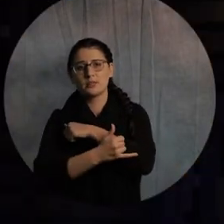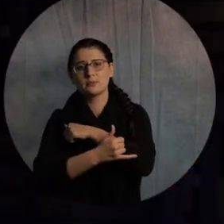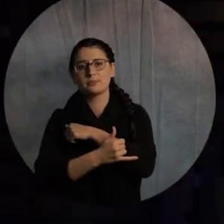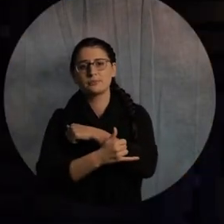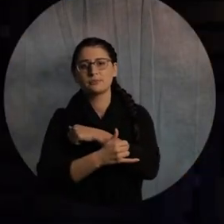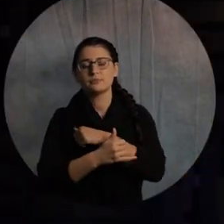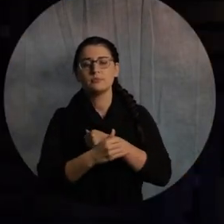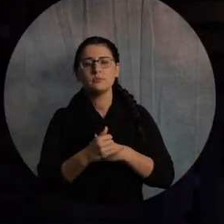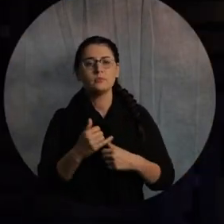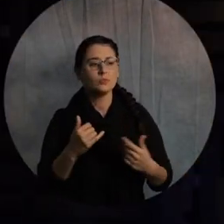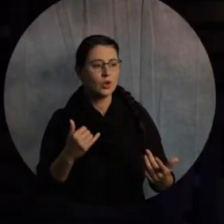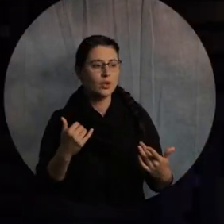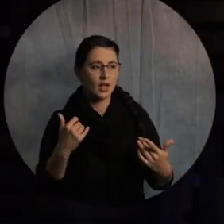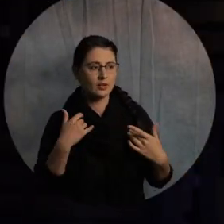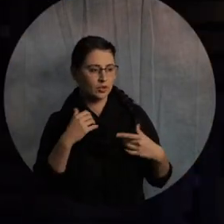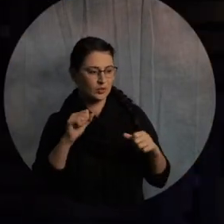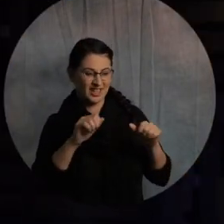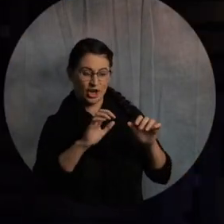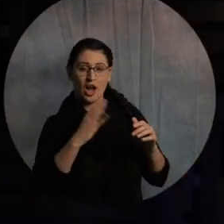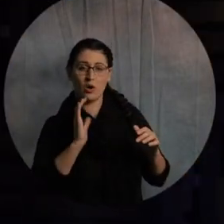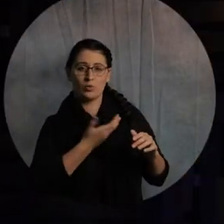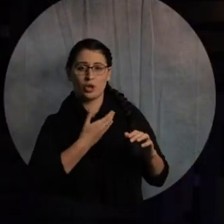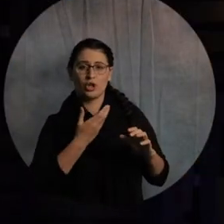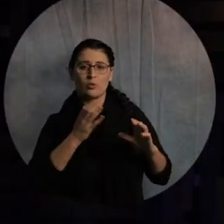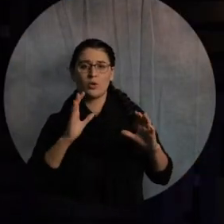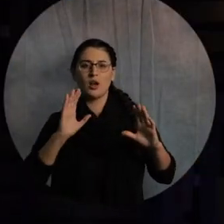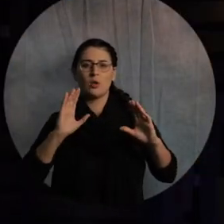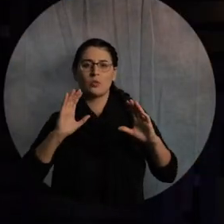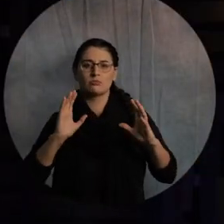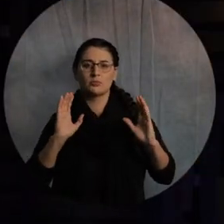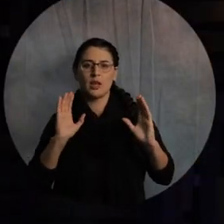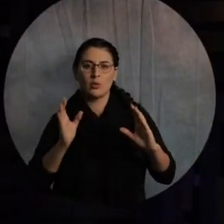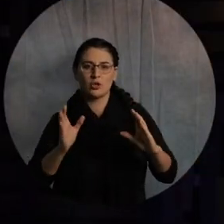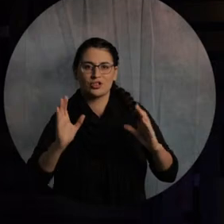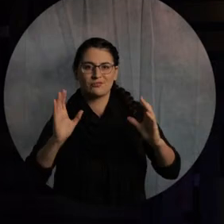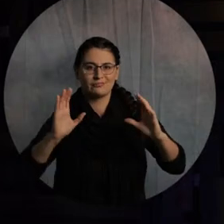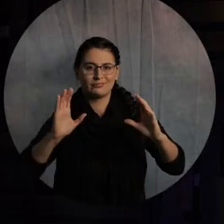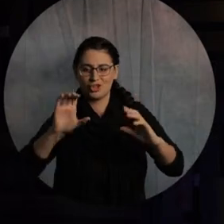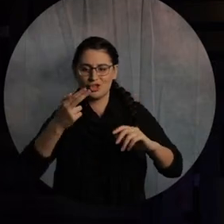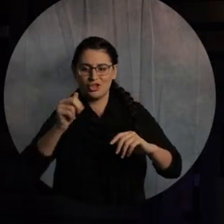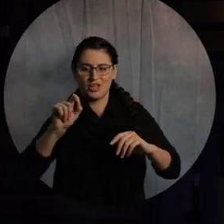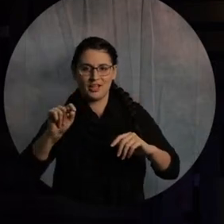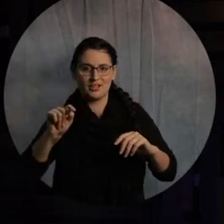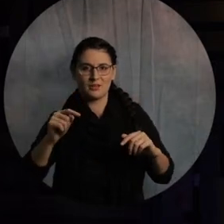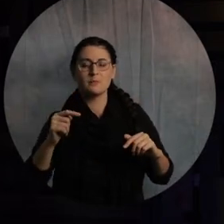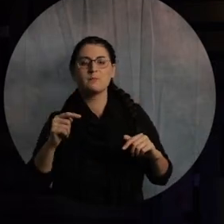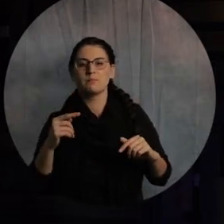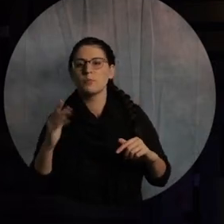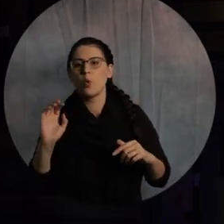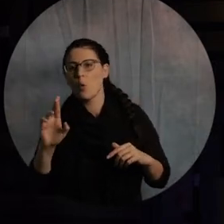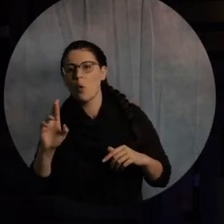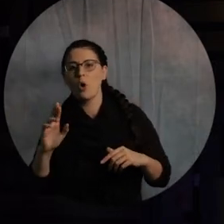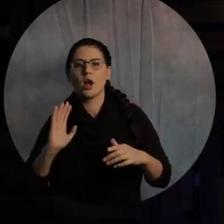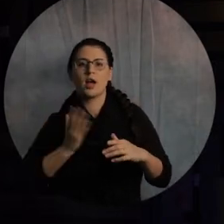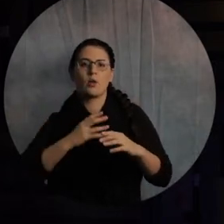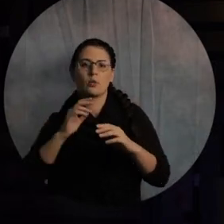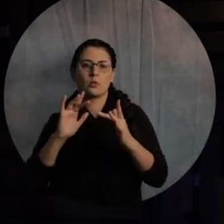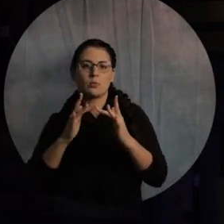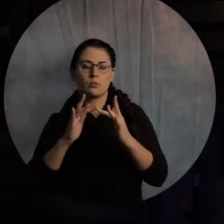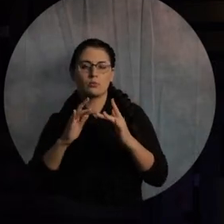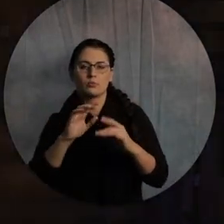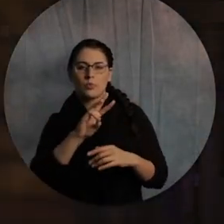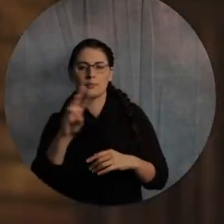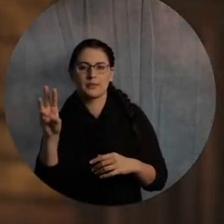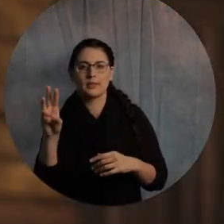too. Okay, yeah. Look down in the chat, and you'll see a, we primarily recommend three counselors. Kim